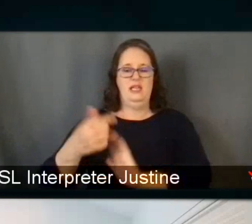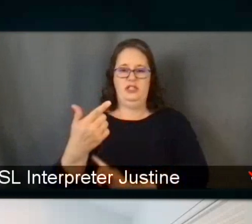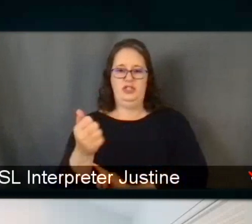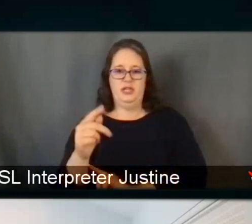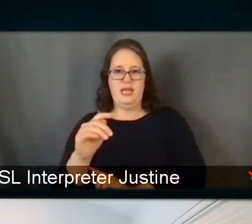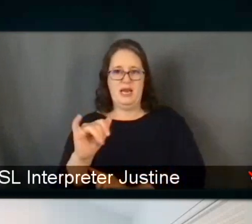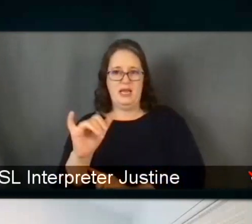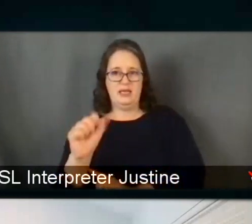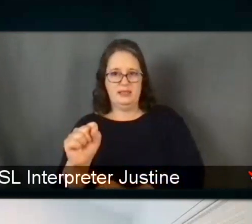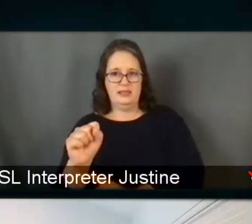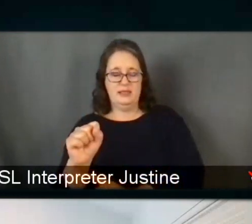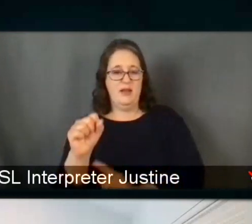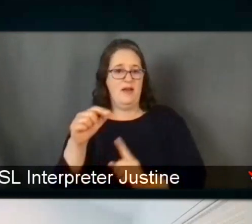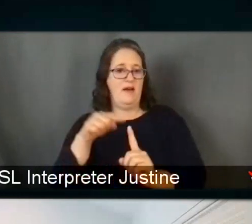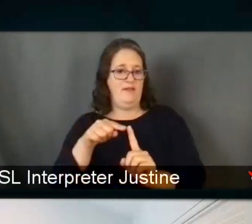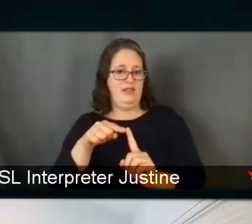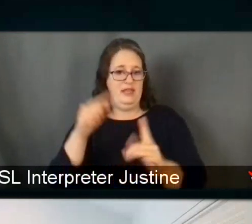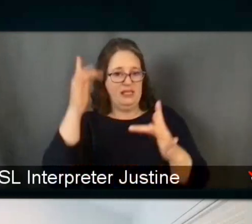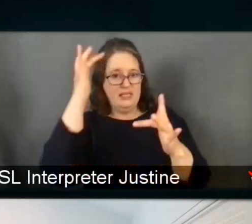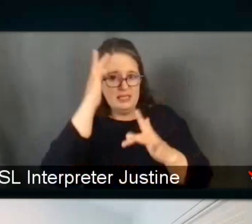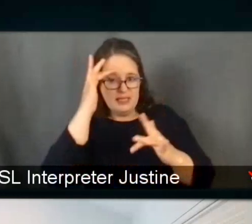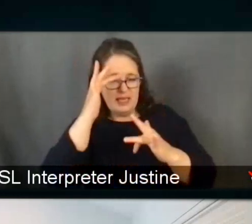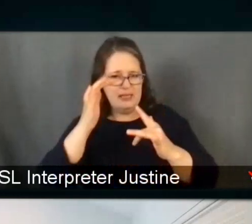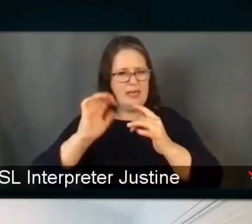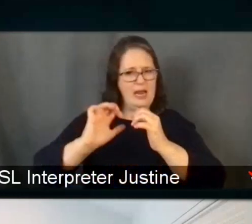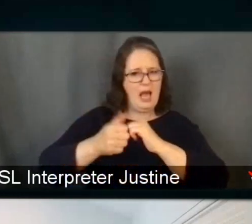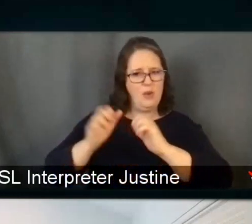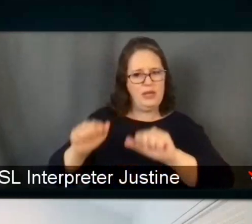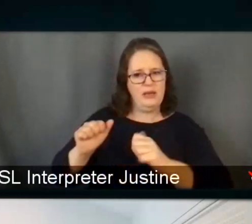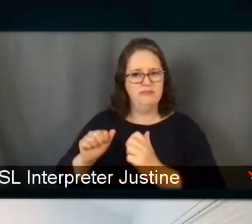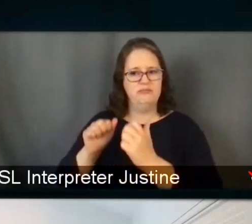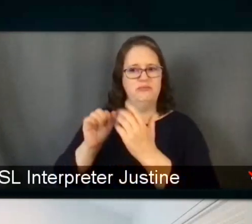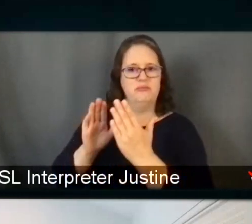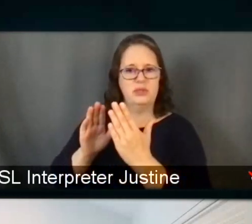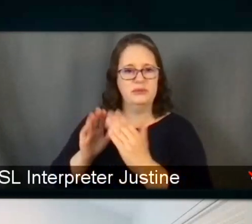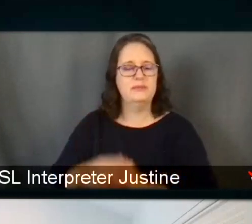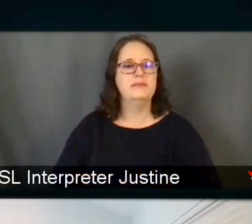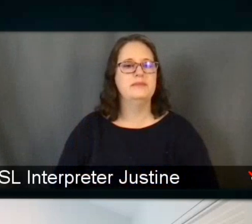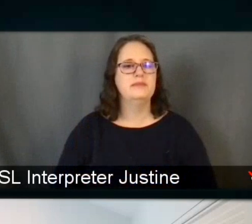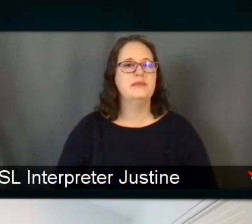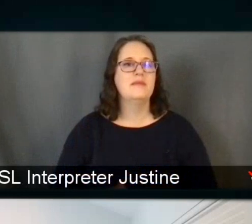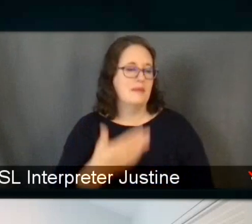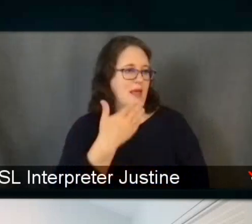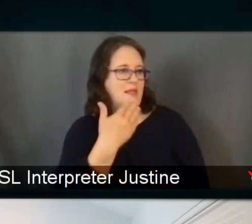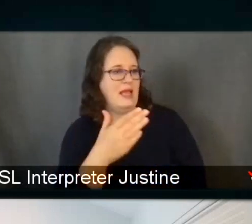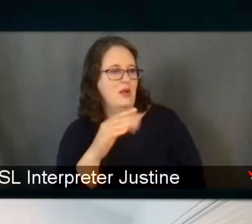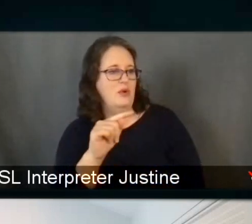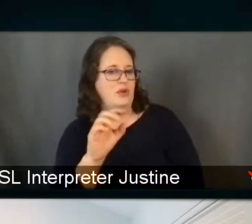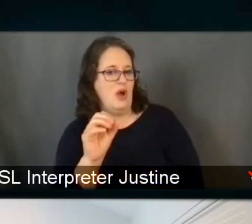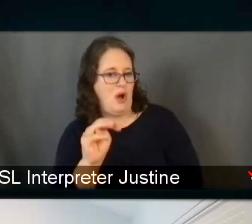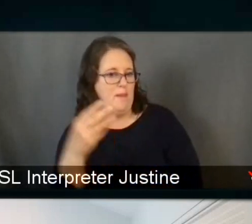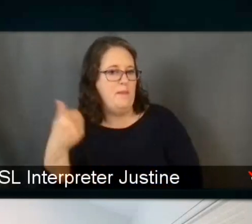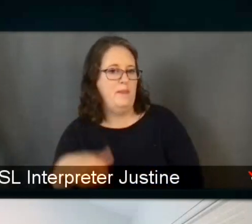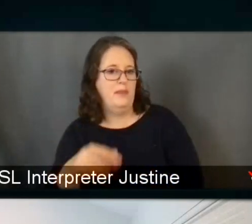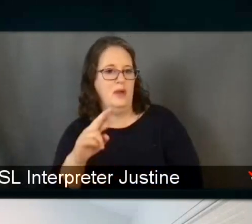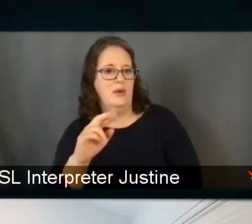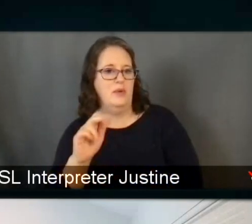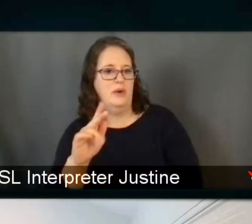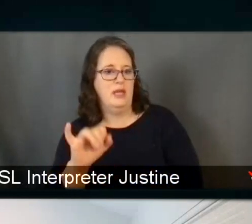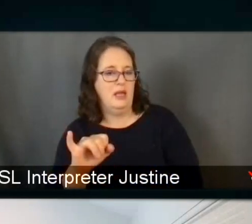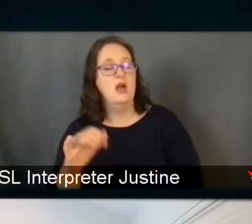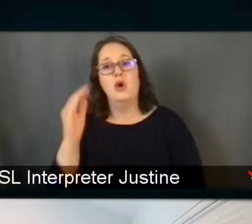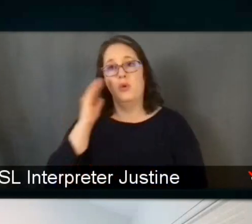help that. Thank you, Tom. Yeah, so we know that rates are higher in African American